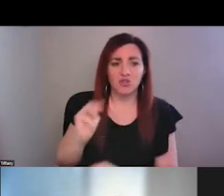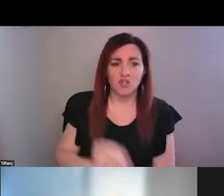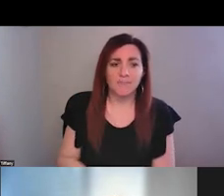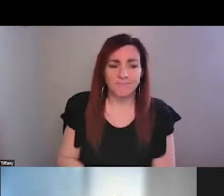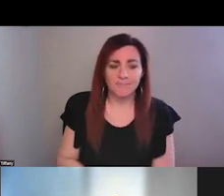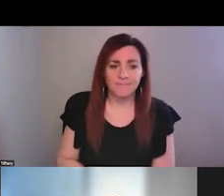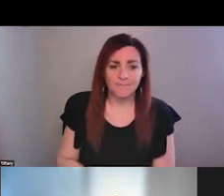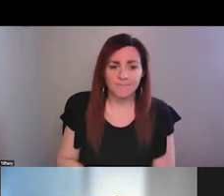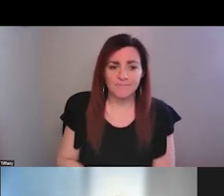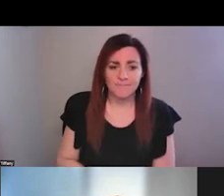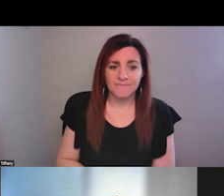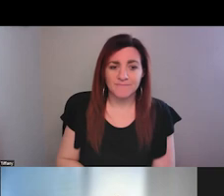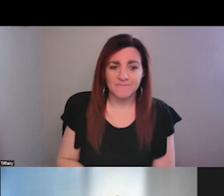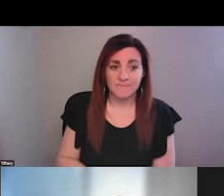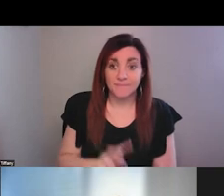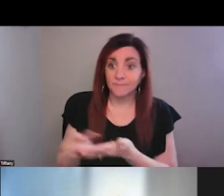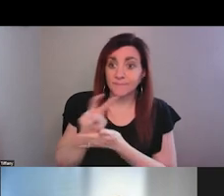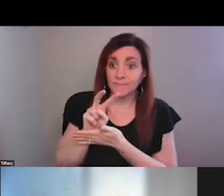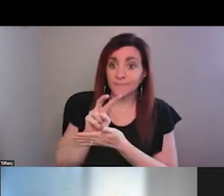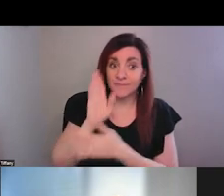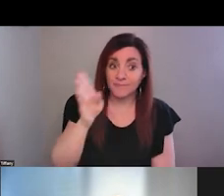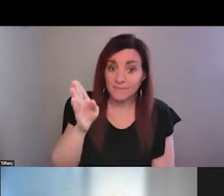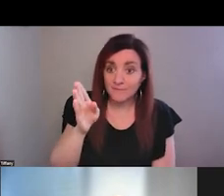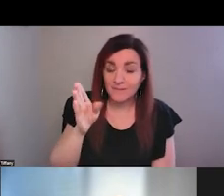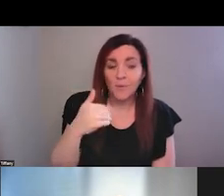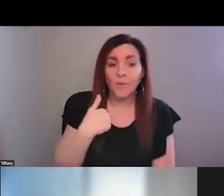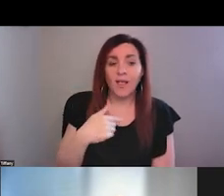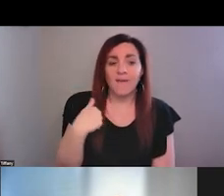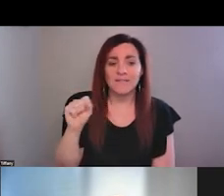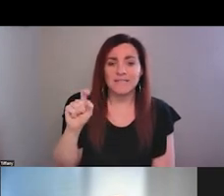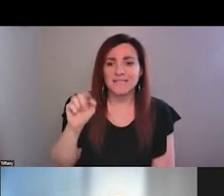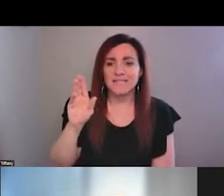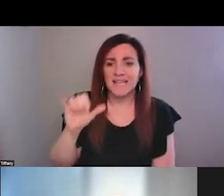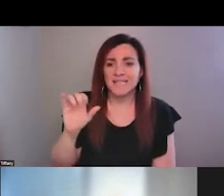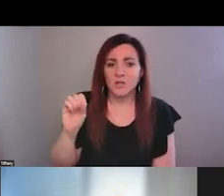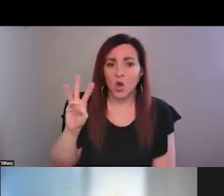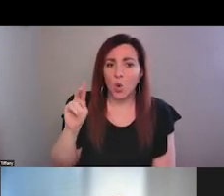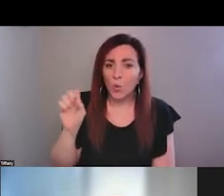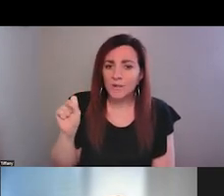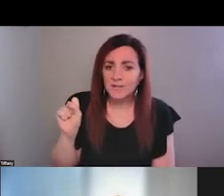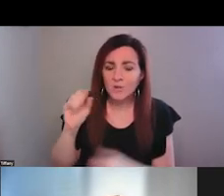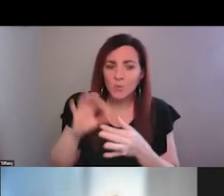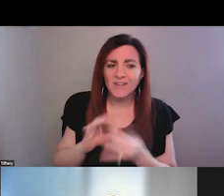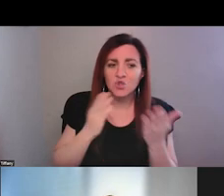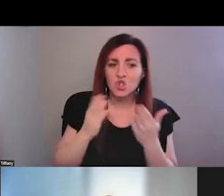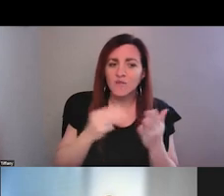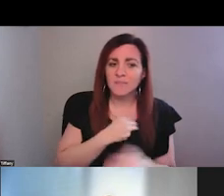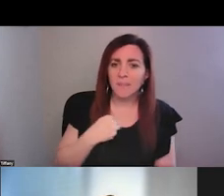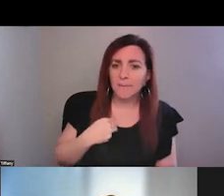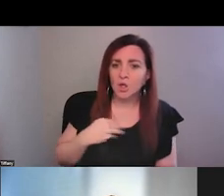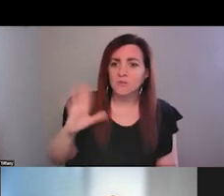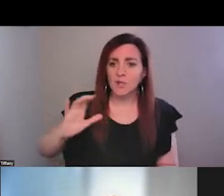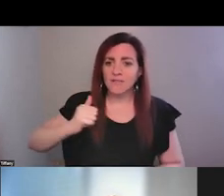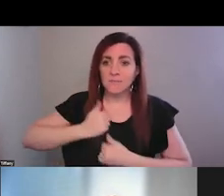slide. And then the following week, two weeks from now, we will hear from Stacy Owens, um, about service members, veterans, and their